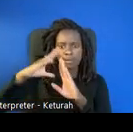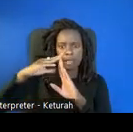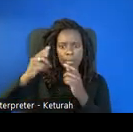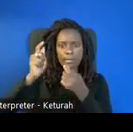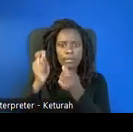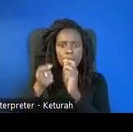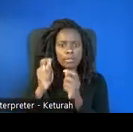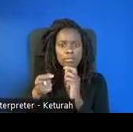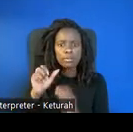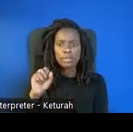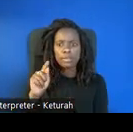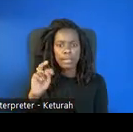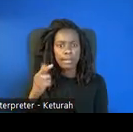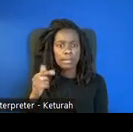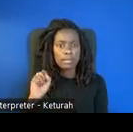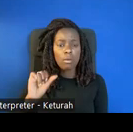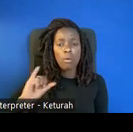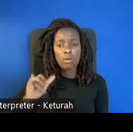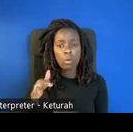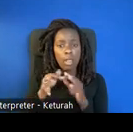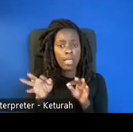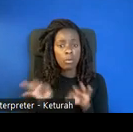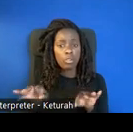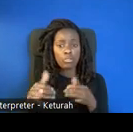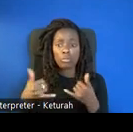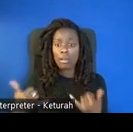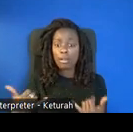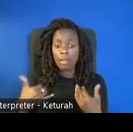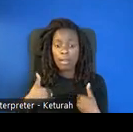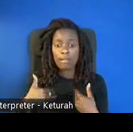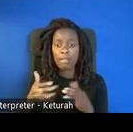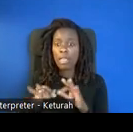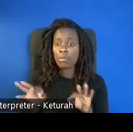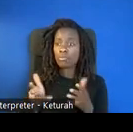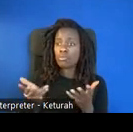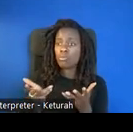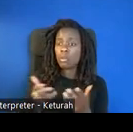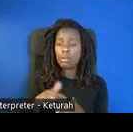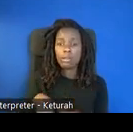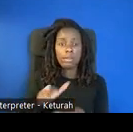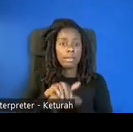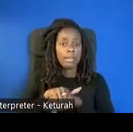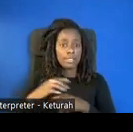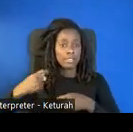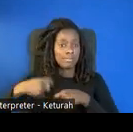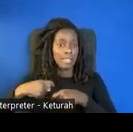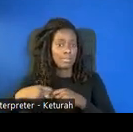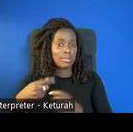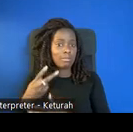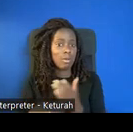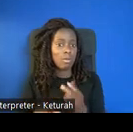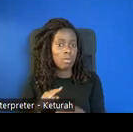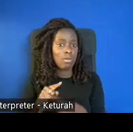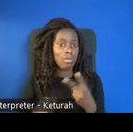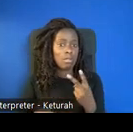adjust the language. At this point, we have English and Spanish. And so if you click on the language option, you can